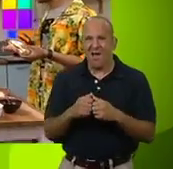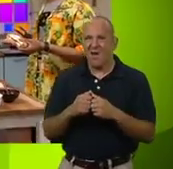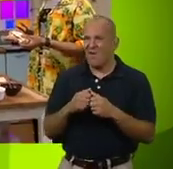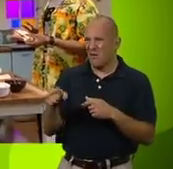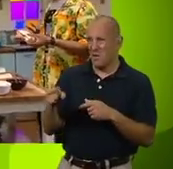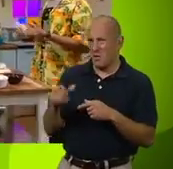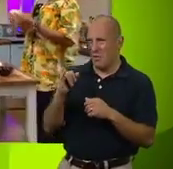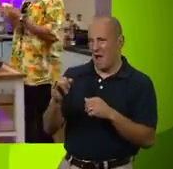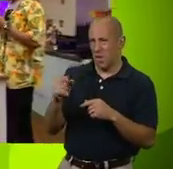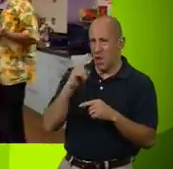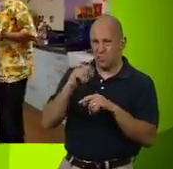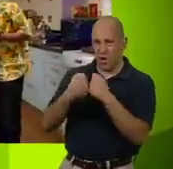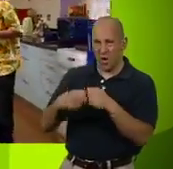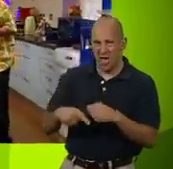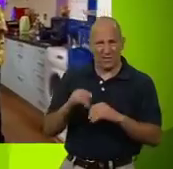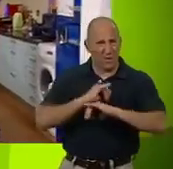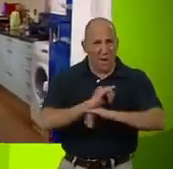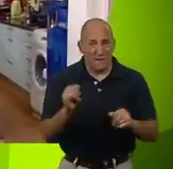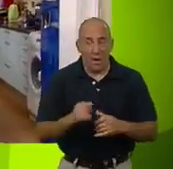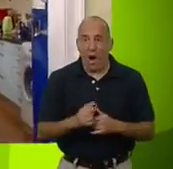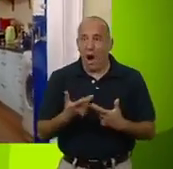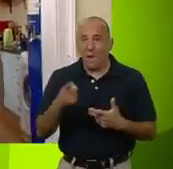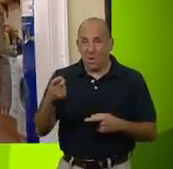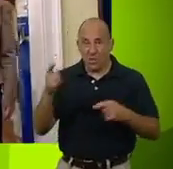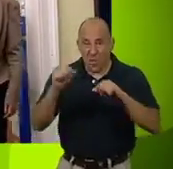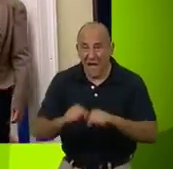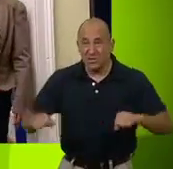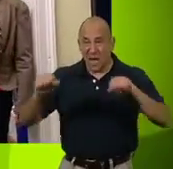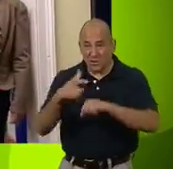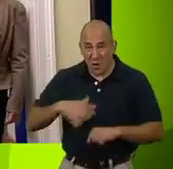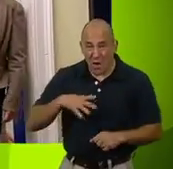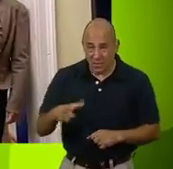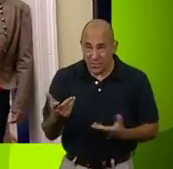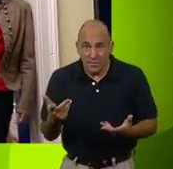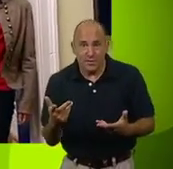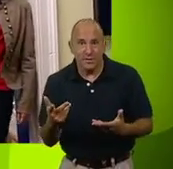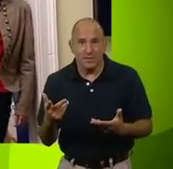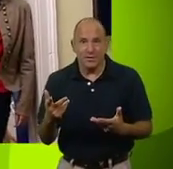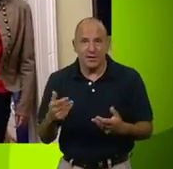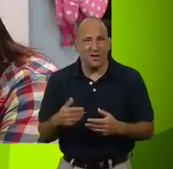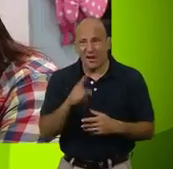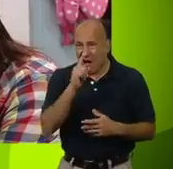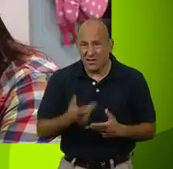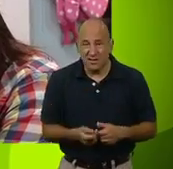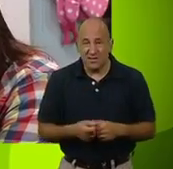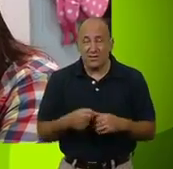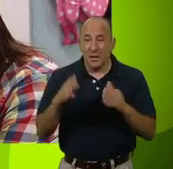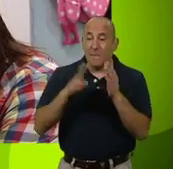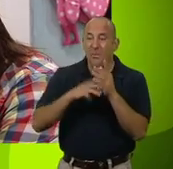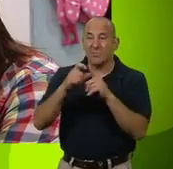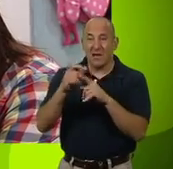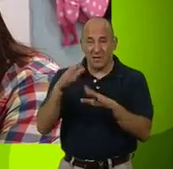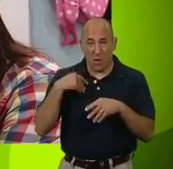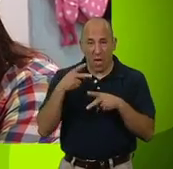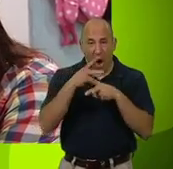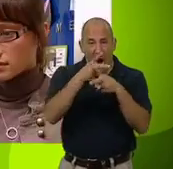leg. It's a nightmare. This is the big break you've been waiting for. Yeah, literally. Can't do it. Mum and Dad said I have to look